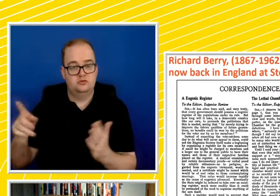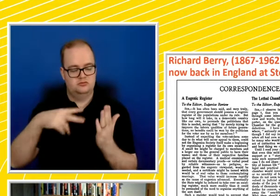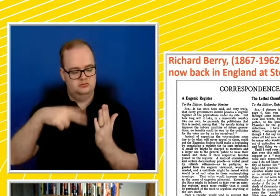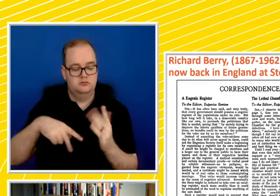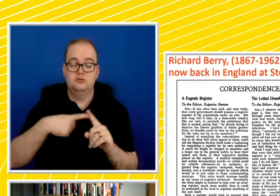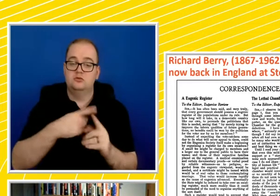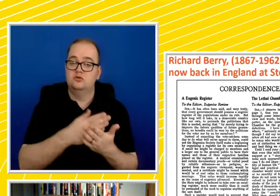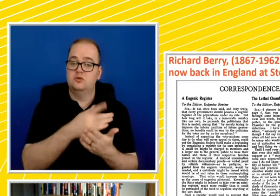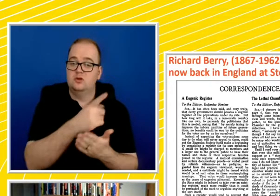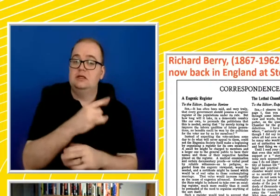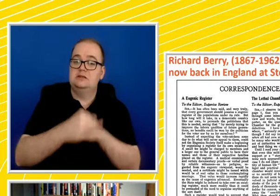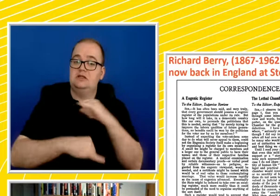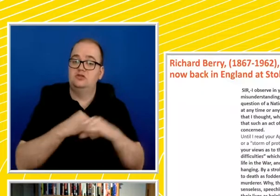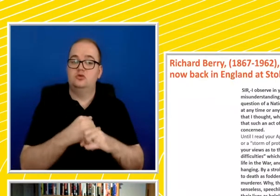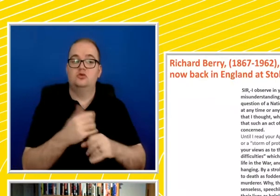contributions.